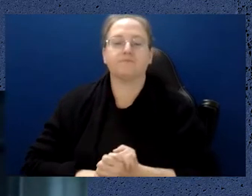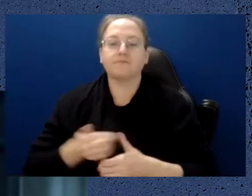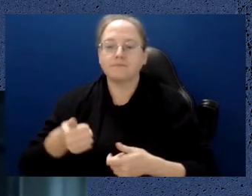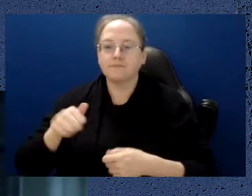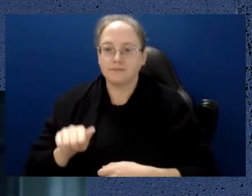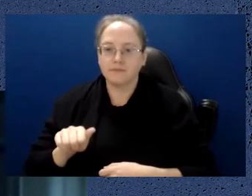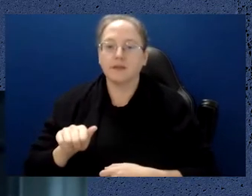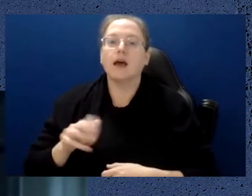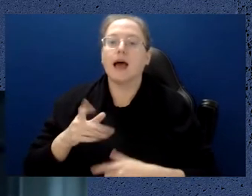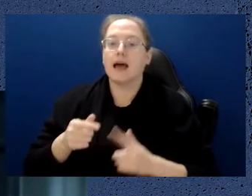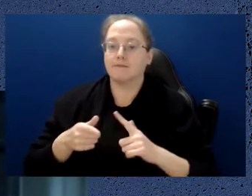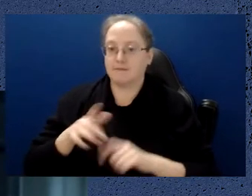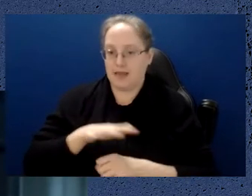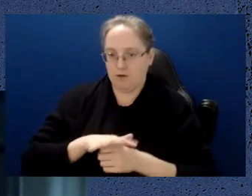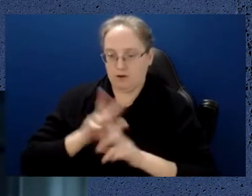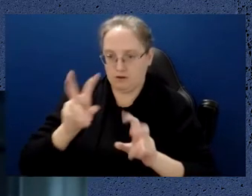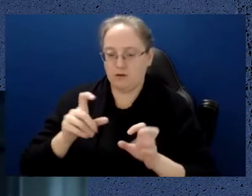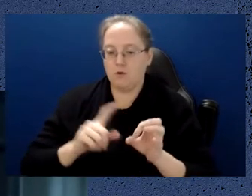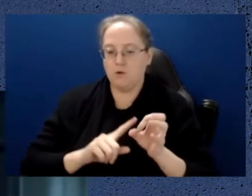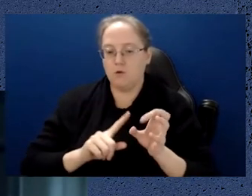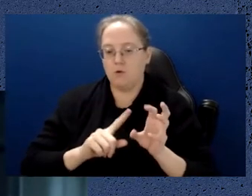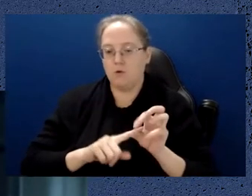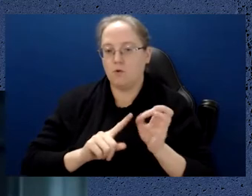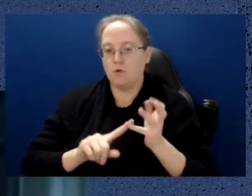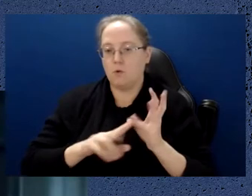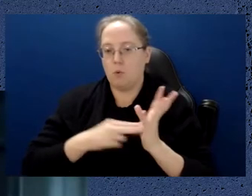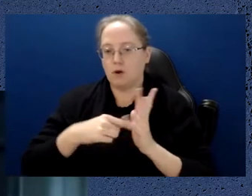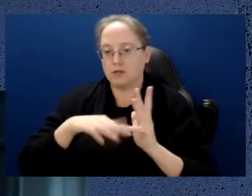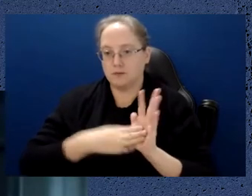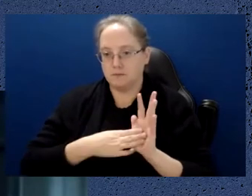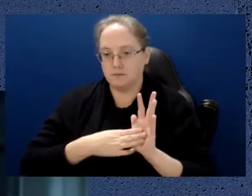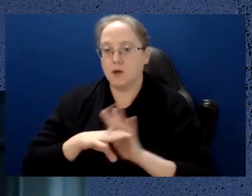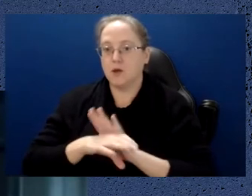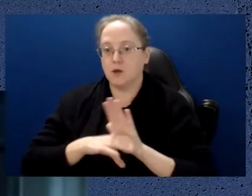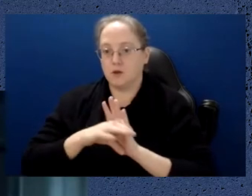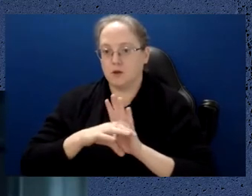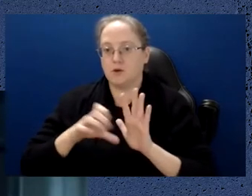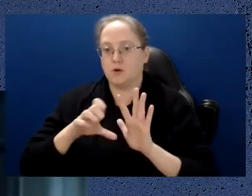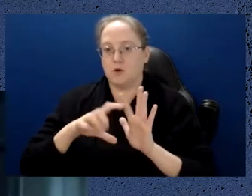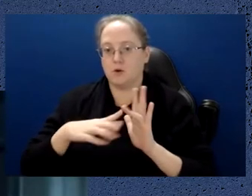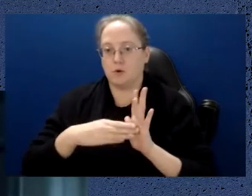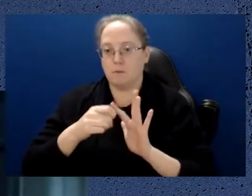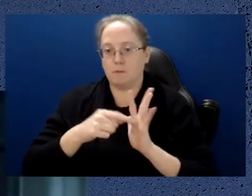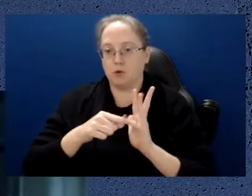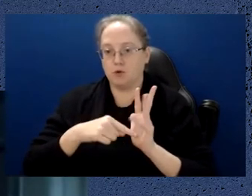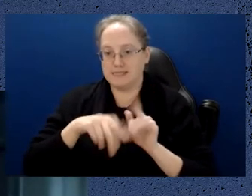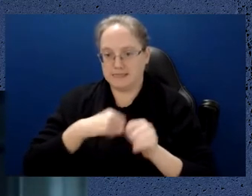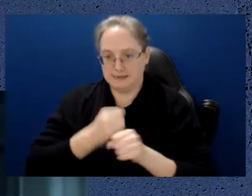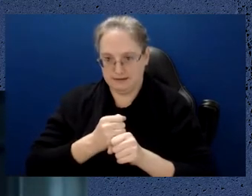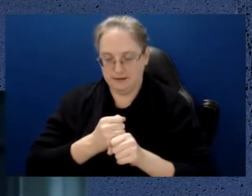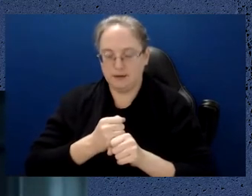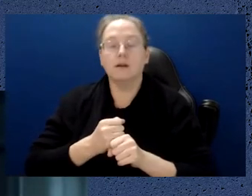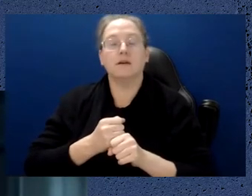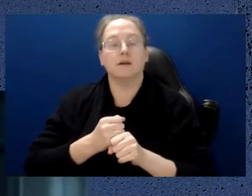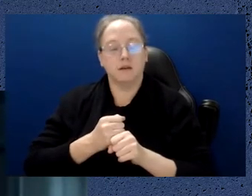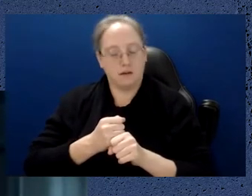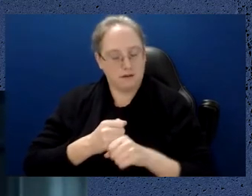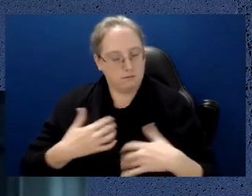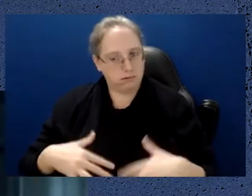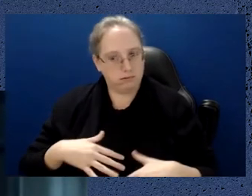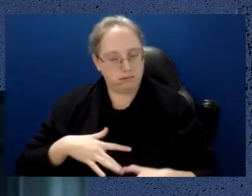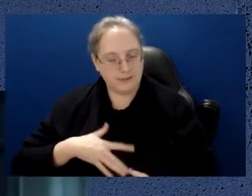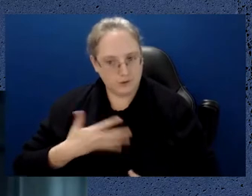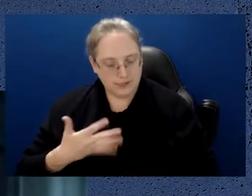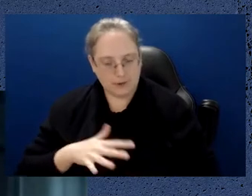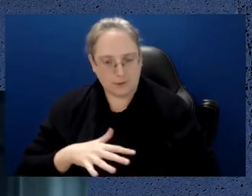probably, in many ways, the most exciting and the most interesting area, because there's certain problems